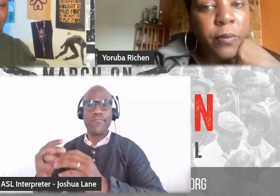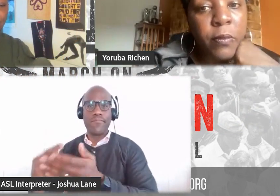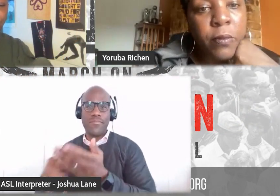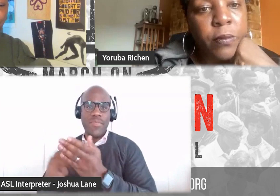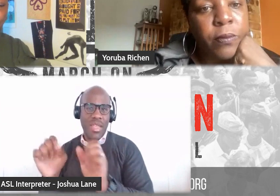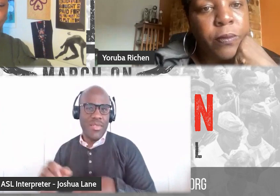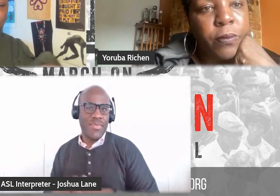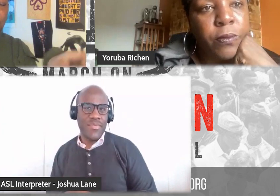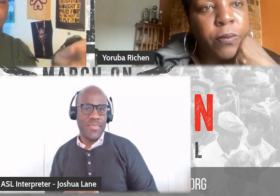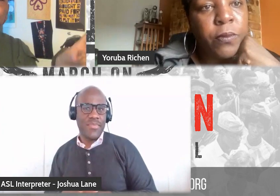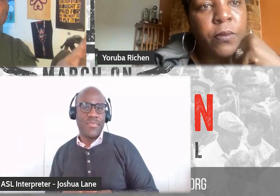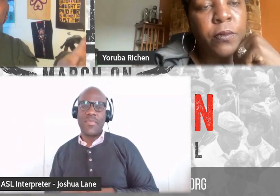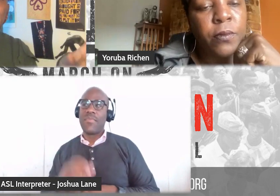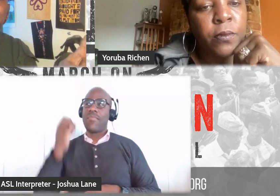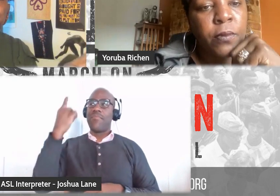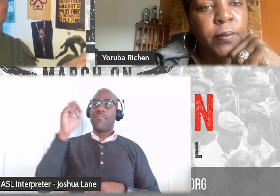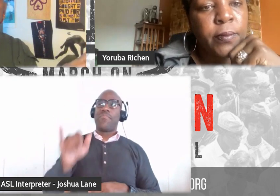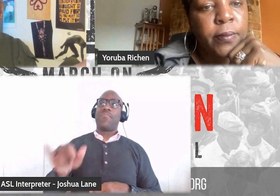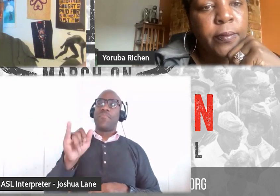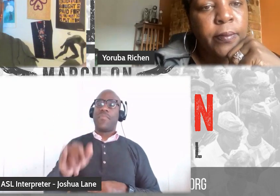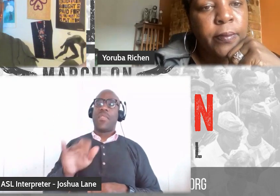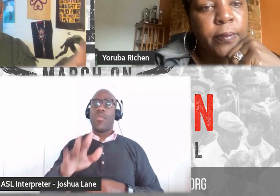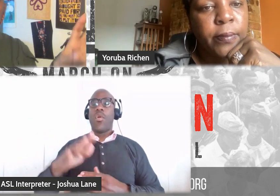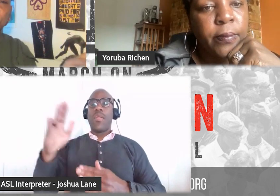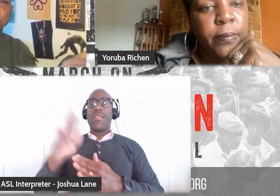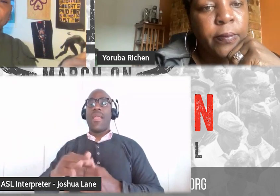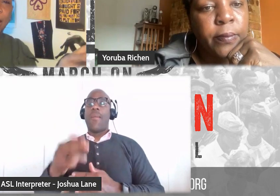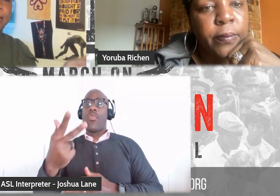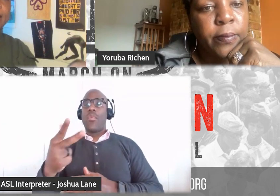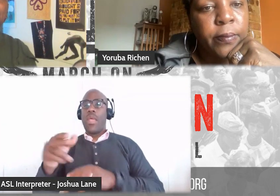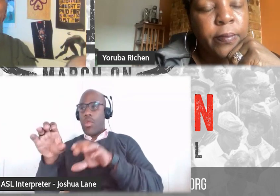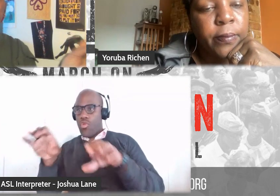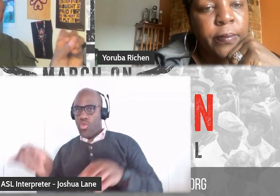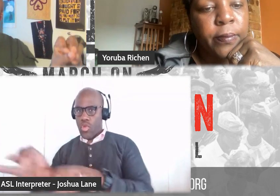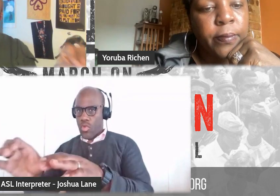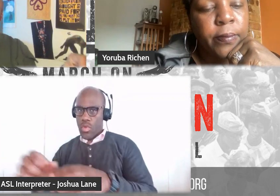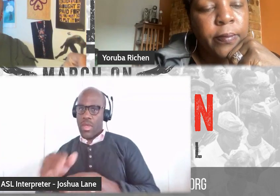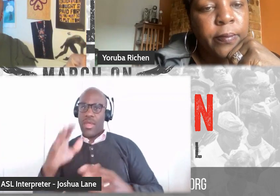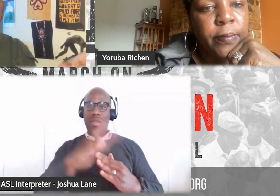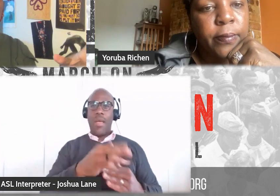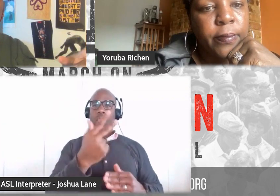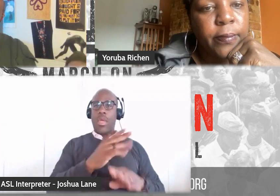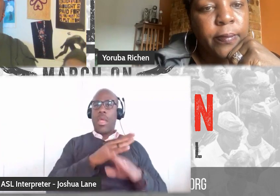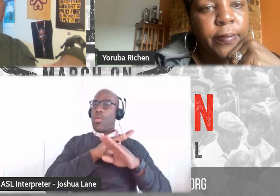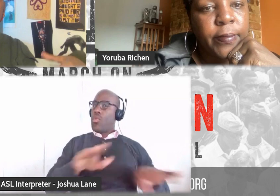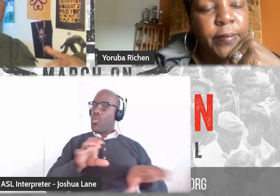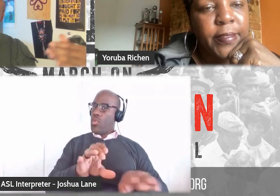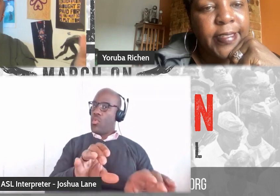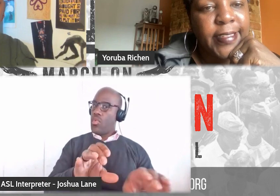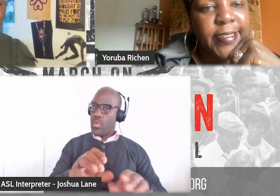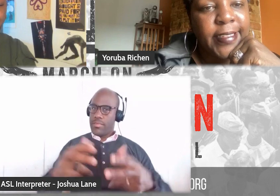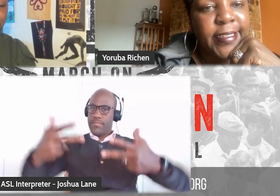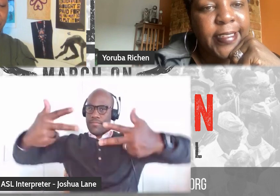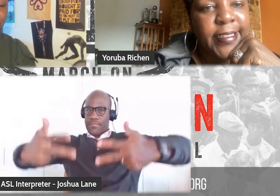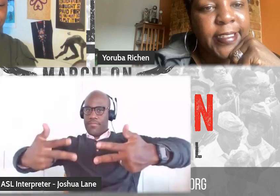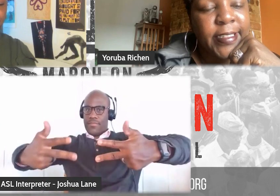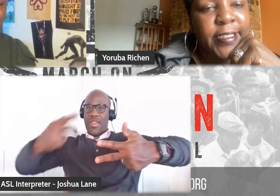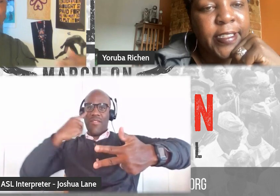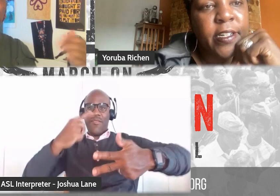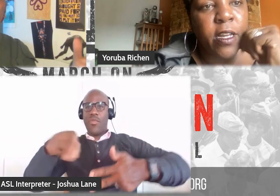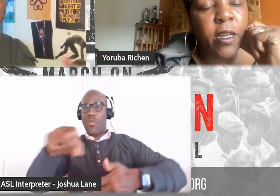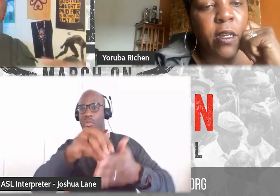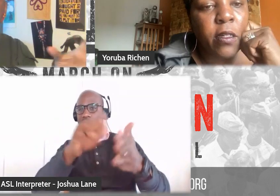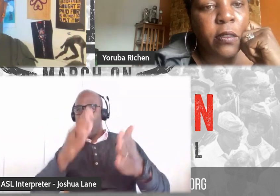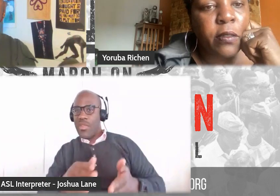Okay. So your top three do's and top three don'ts for all of these emerging filmmakers